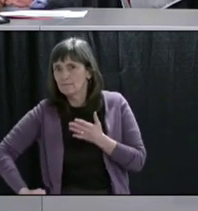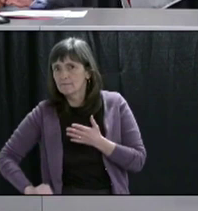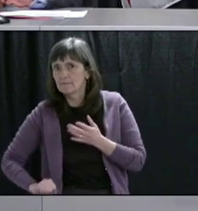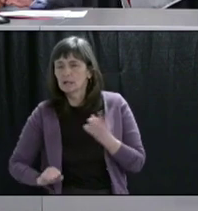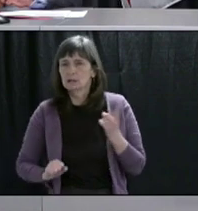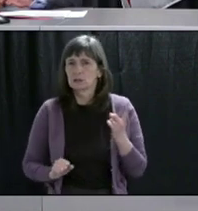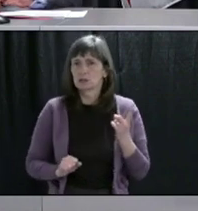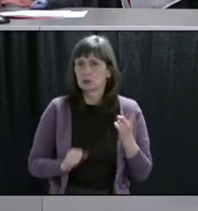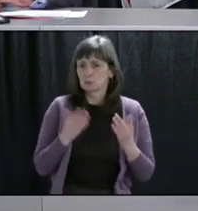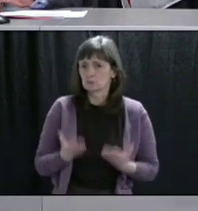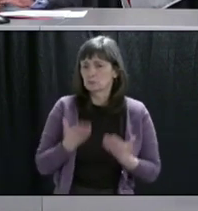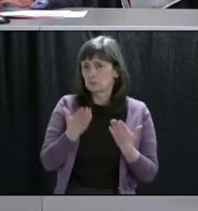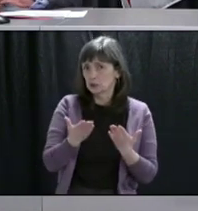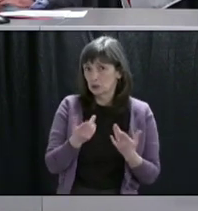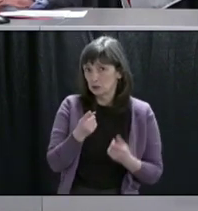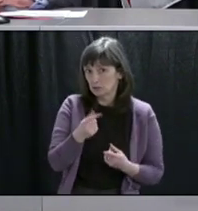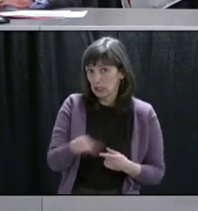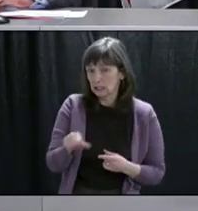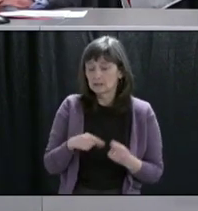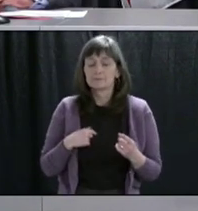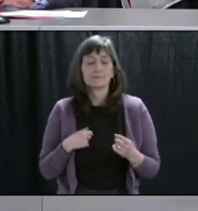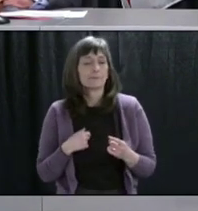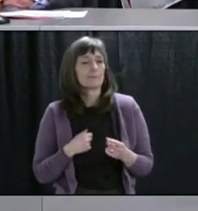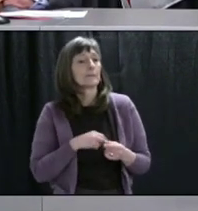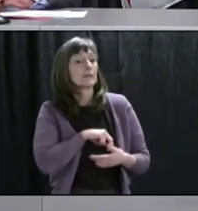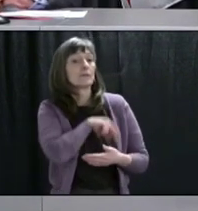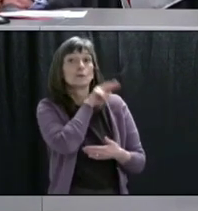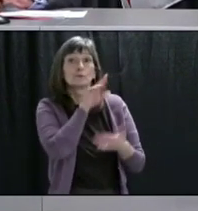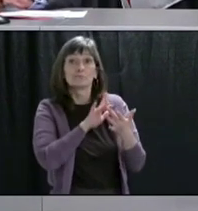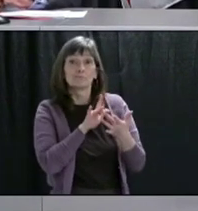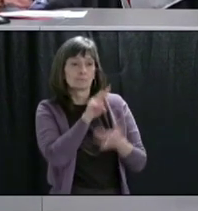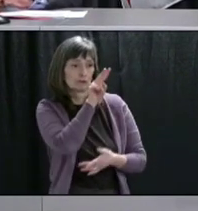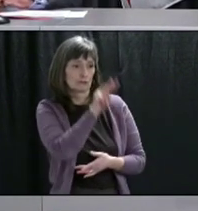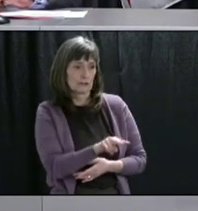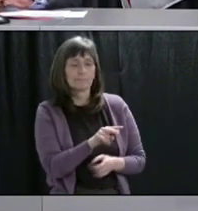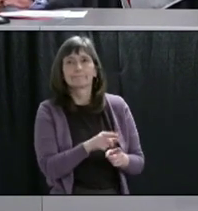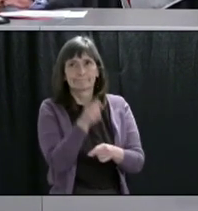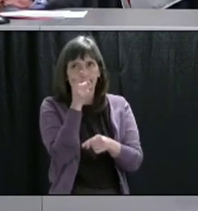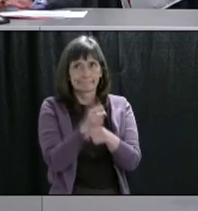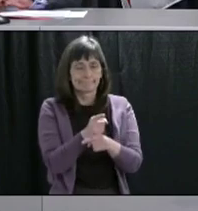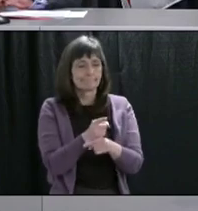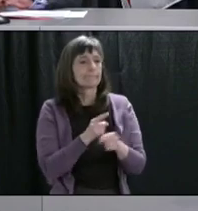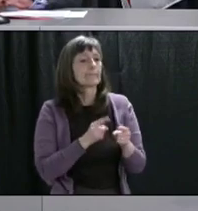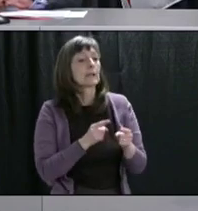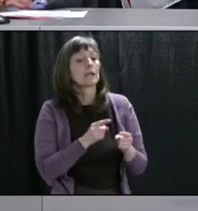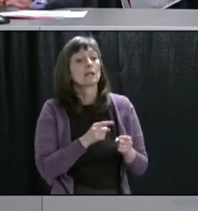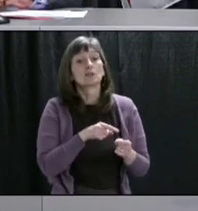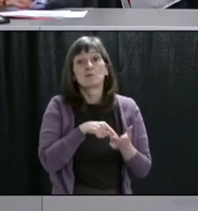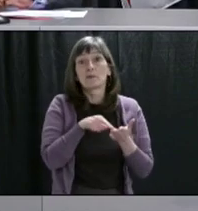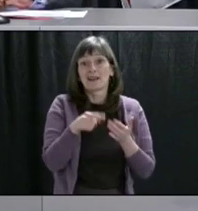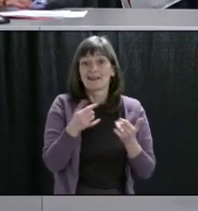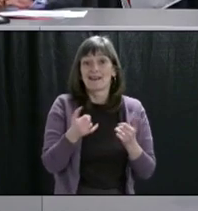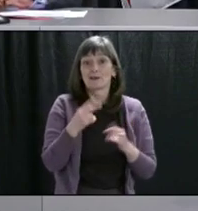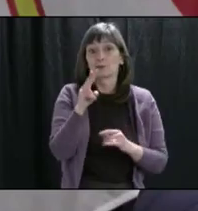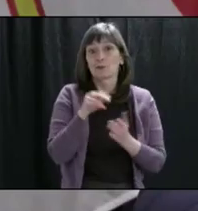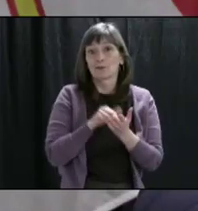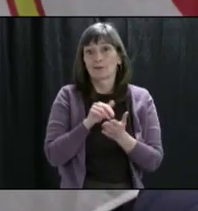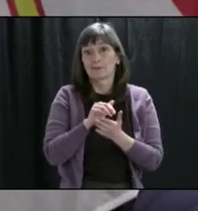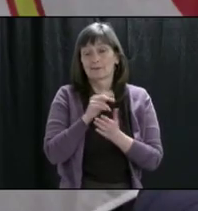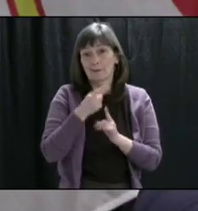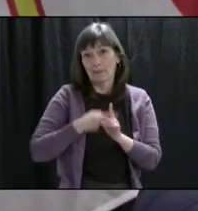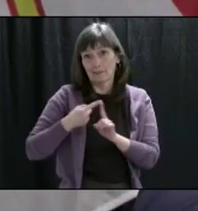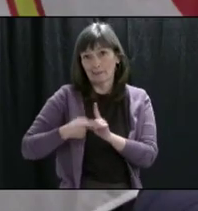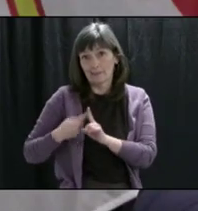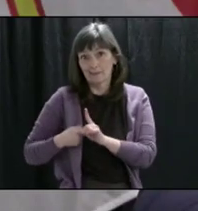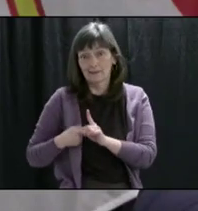eventually come? Yeah, if you read through the programs here, you're right. So people would get $2,000 a month, $500